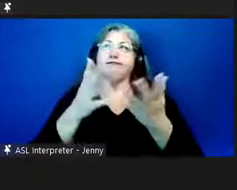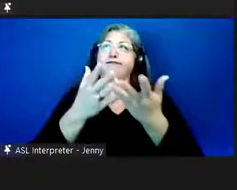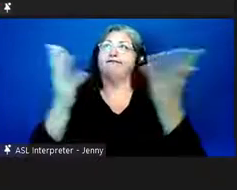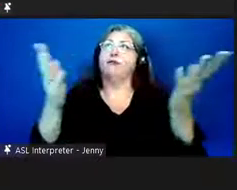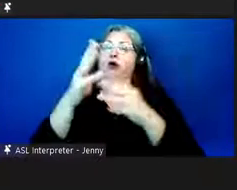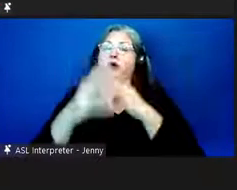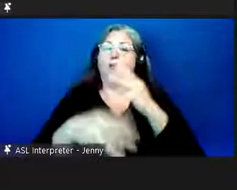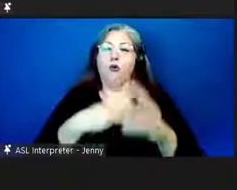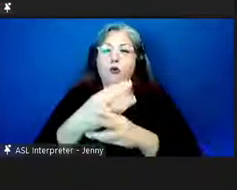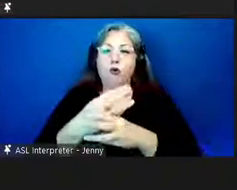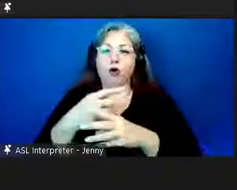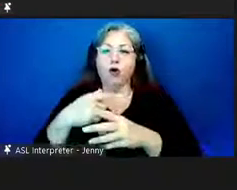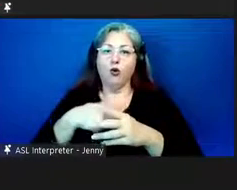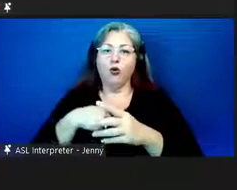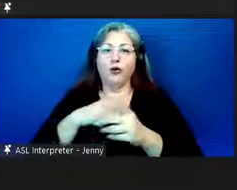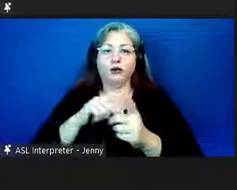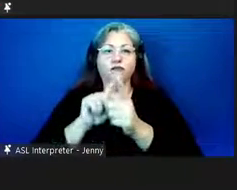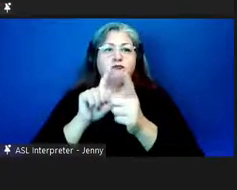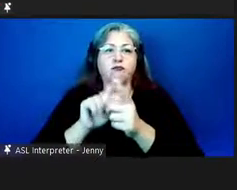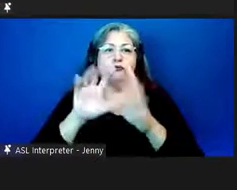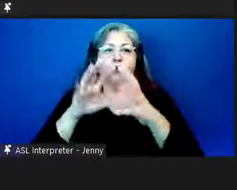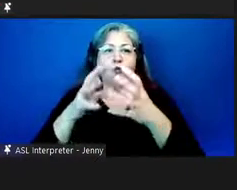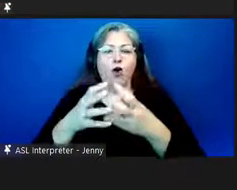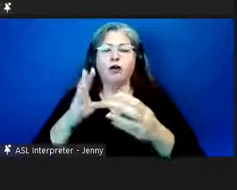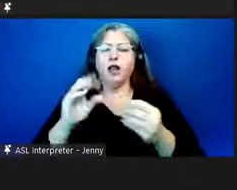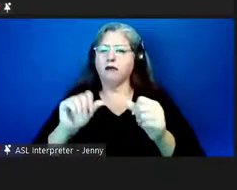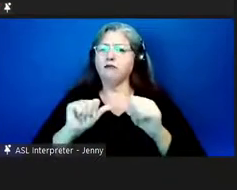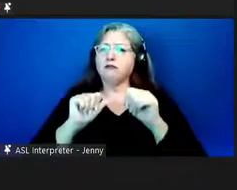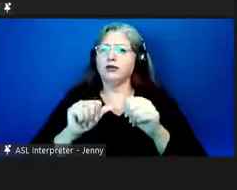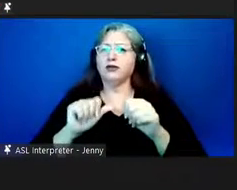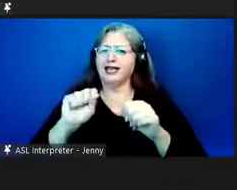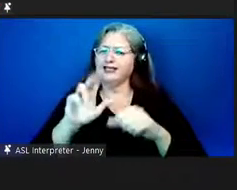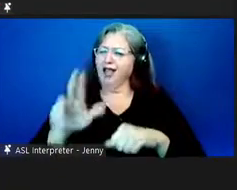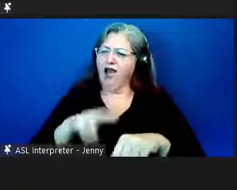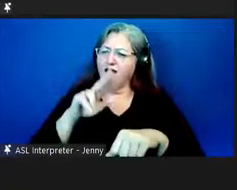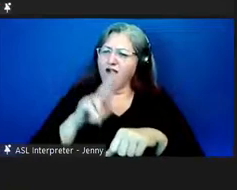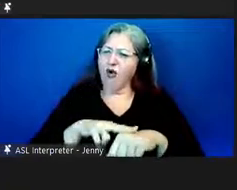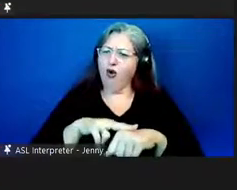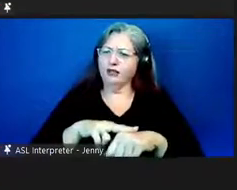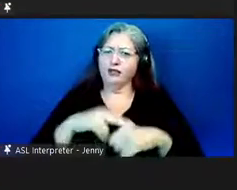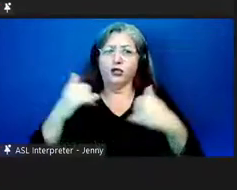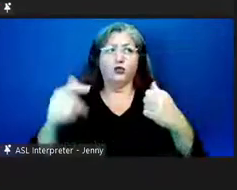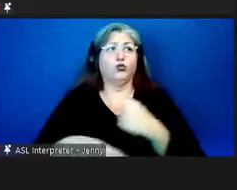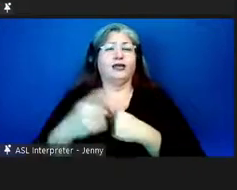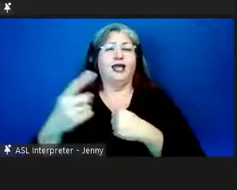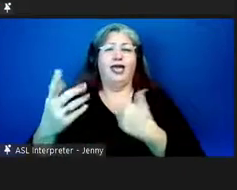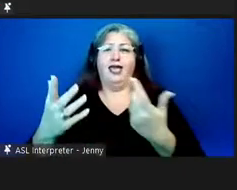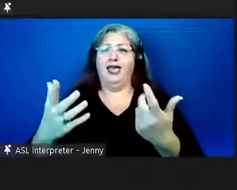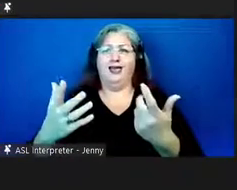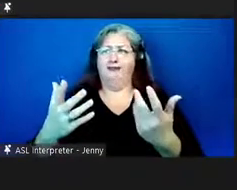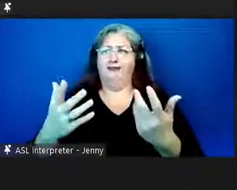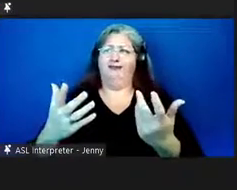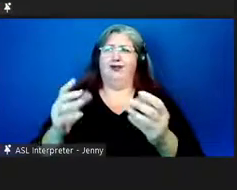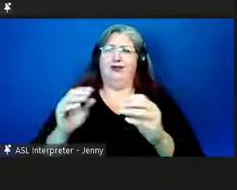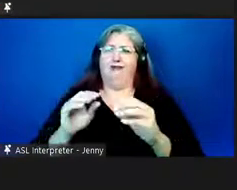we encountered the world and we continue of course and of course and today i mean that's not a question the the question